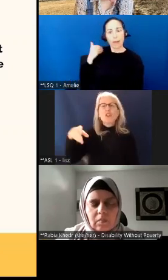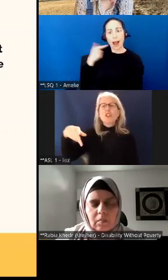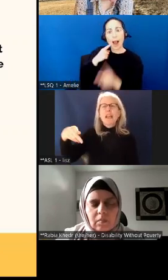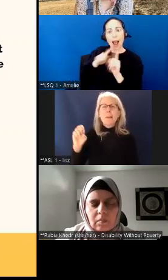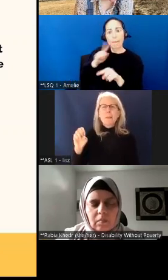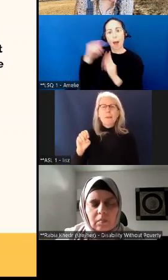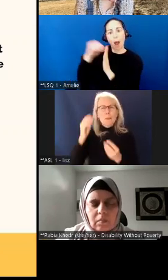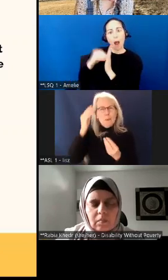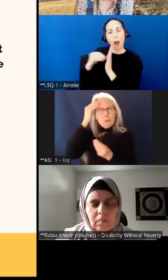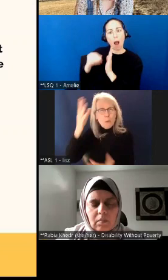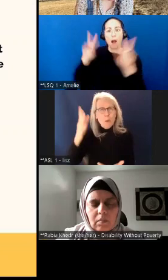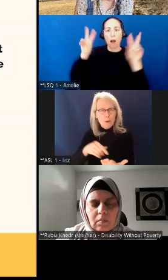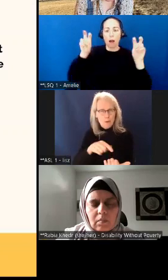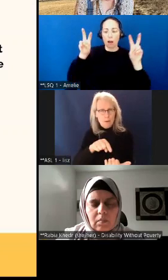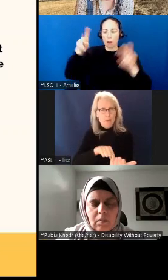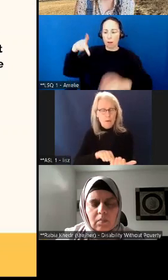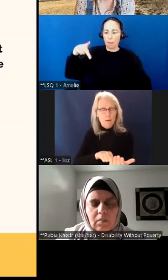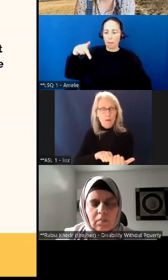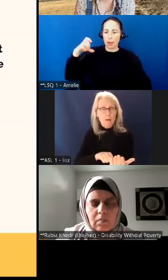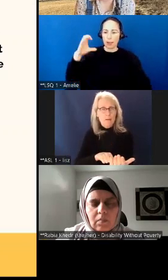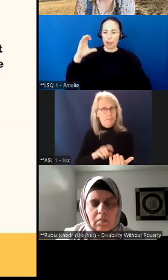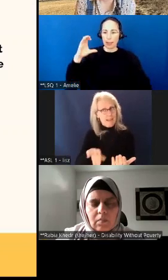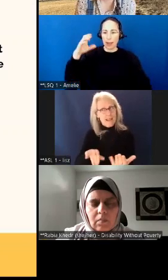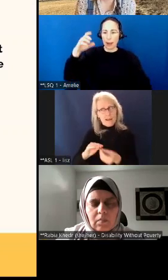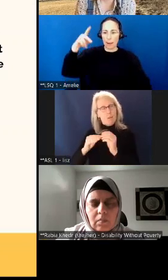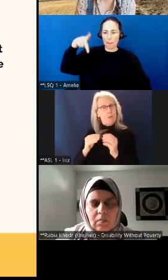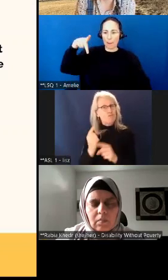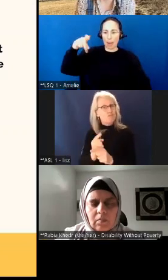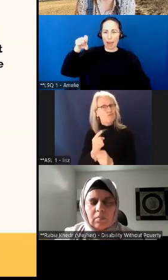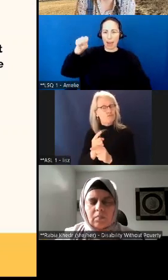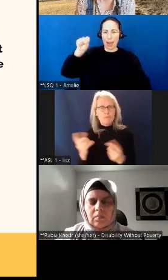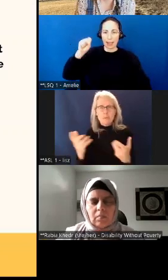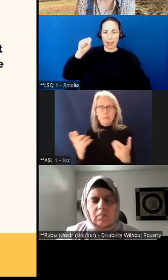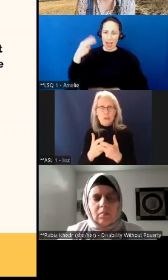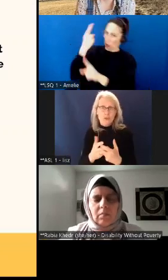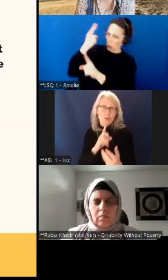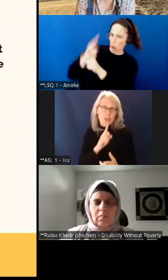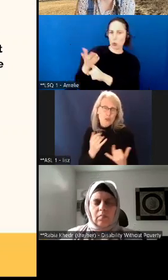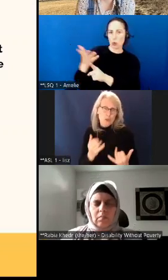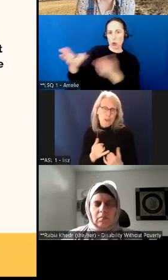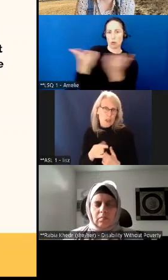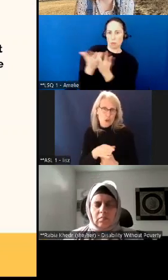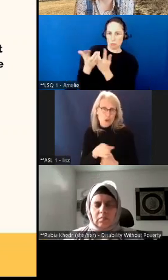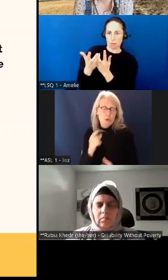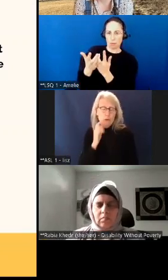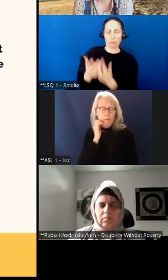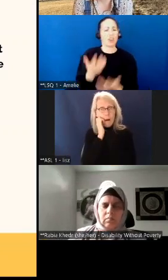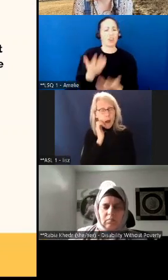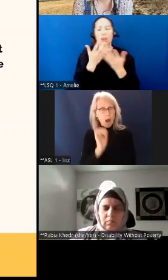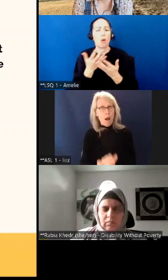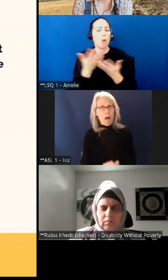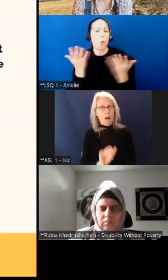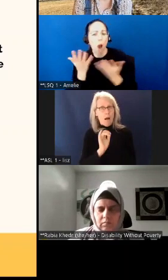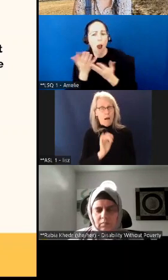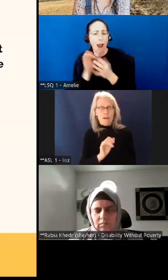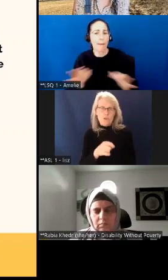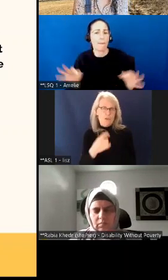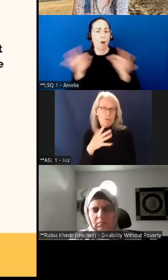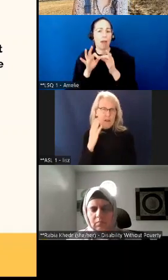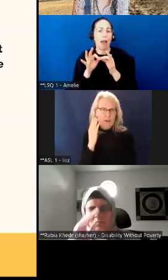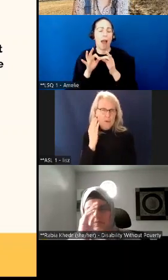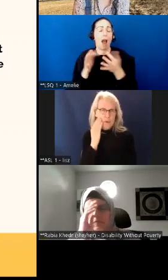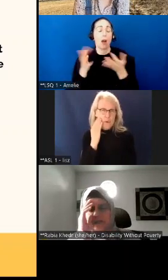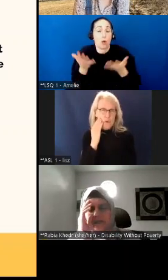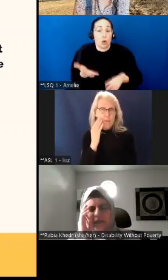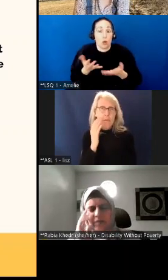to note is that I don't think we're going to tell you anything today that you're going to say, well, I kind of already knew that, but